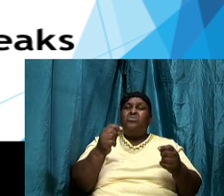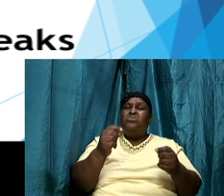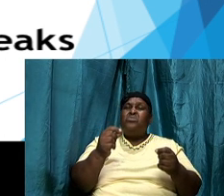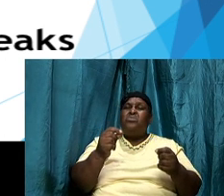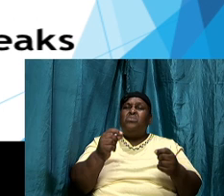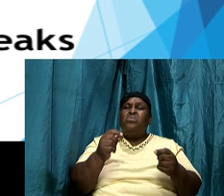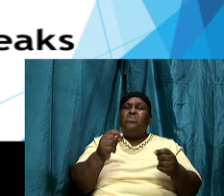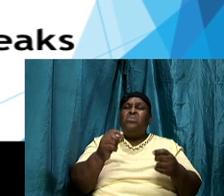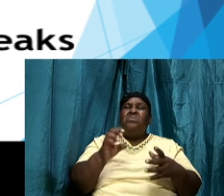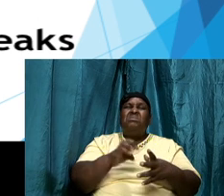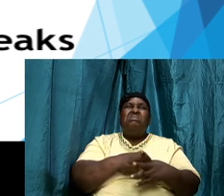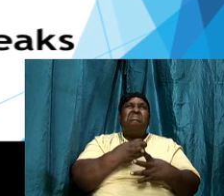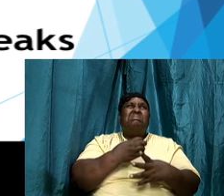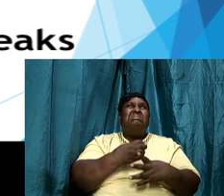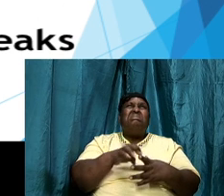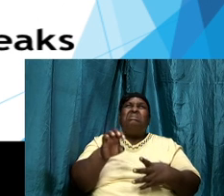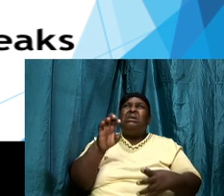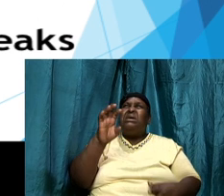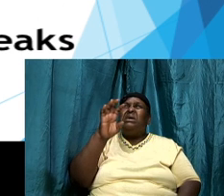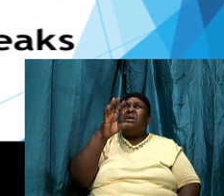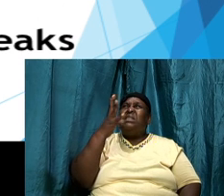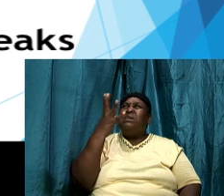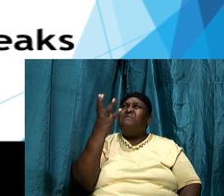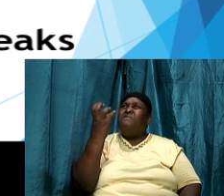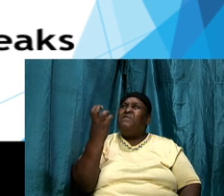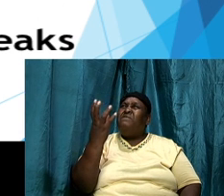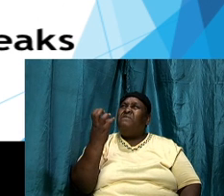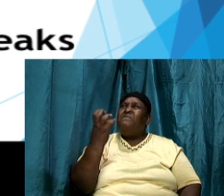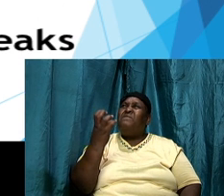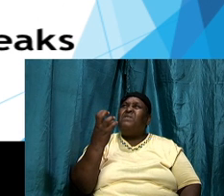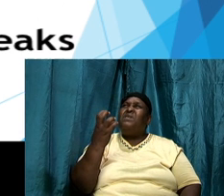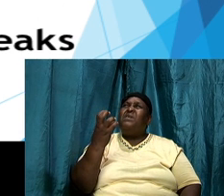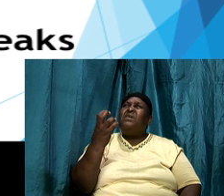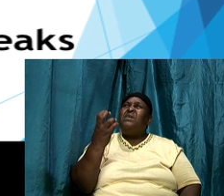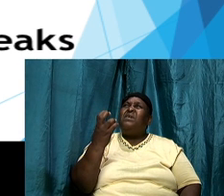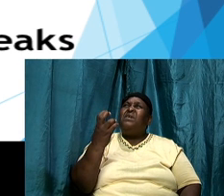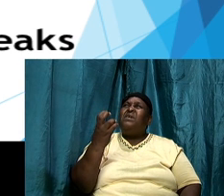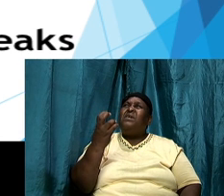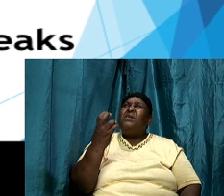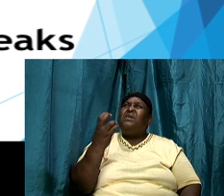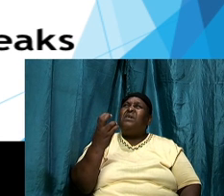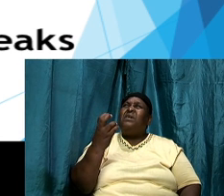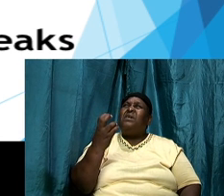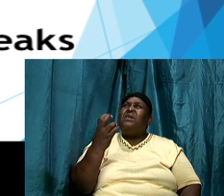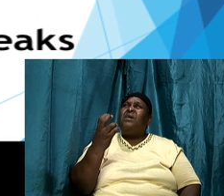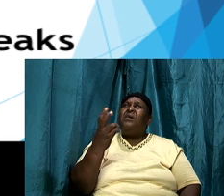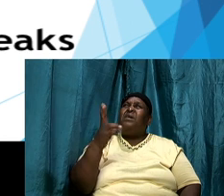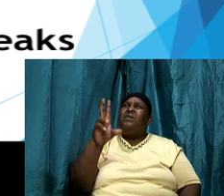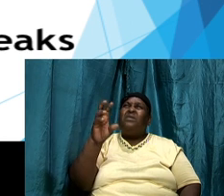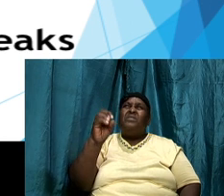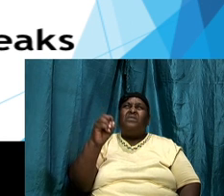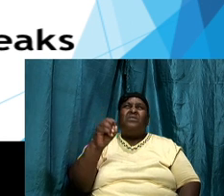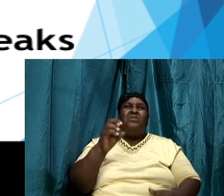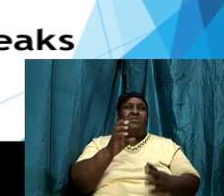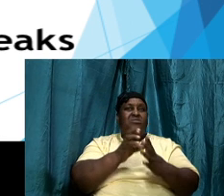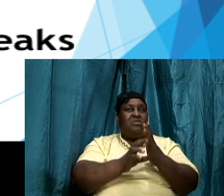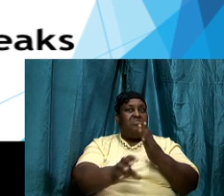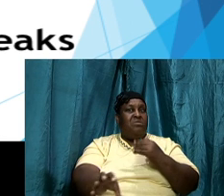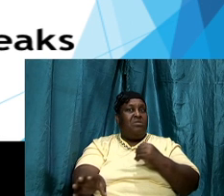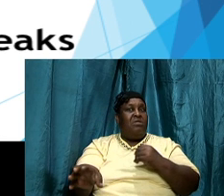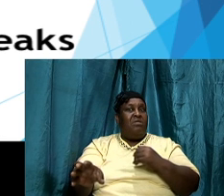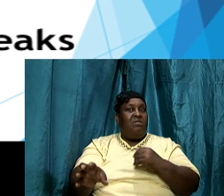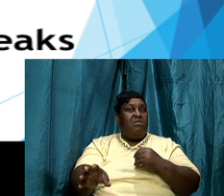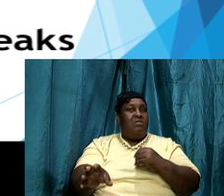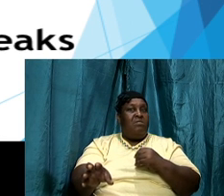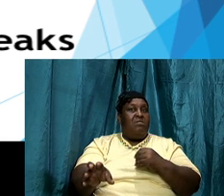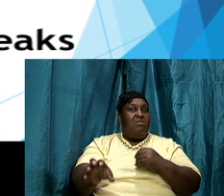chapters or thirty chapters and it don't have to be thirty chapters from one book it can be thirty chapters